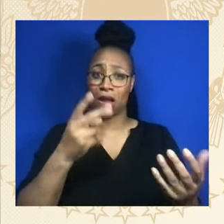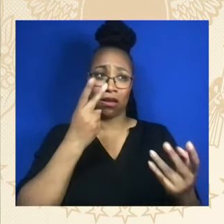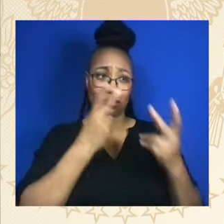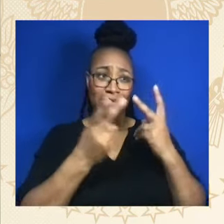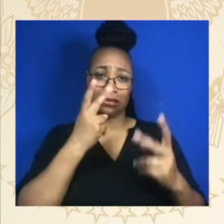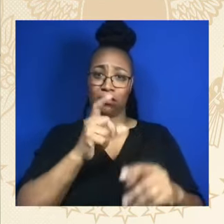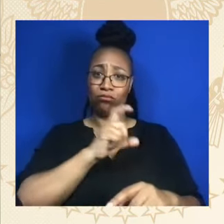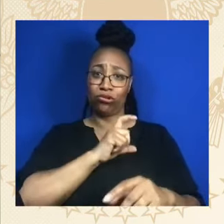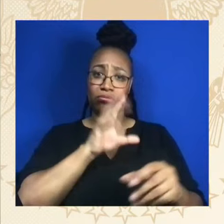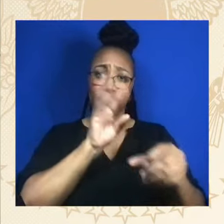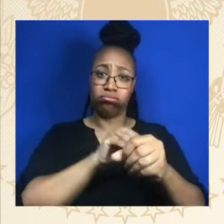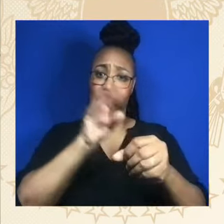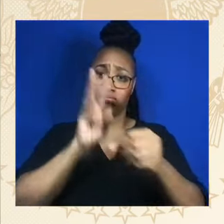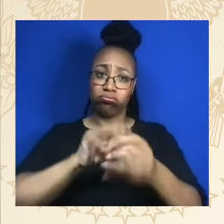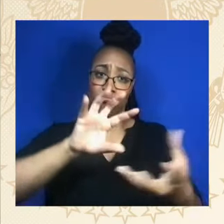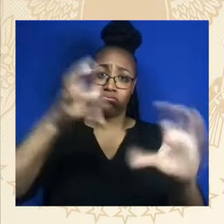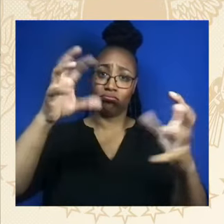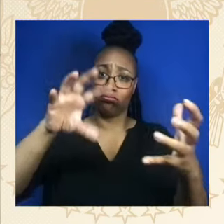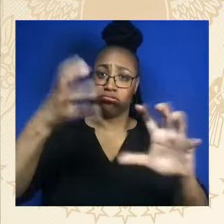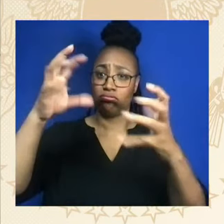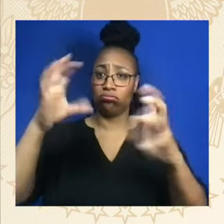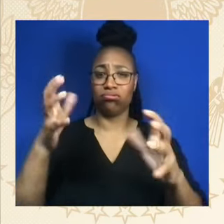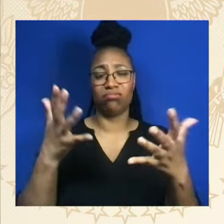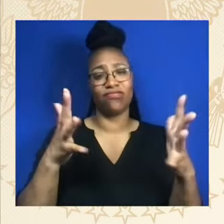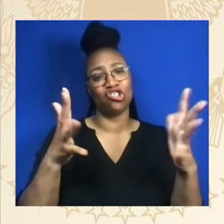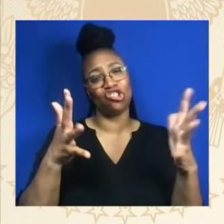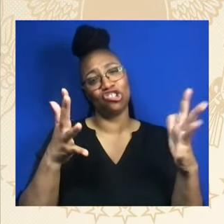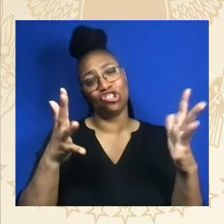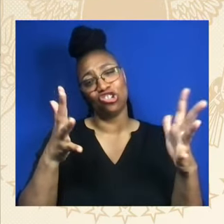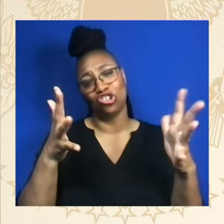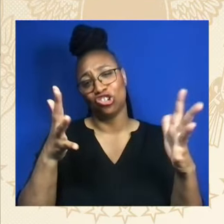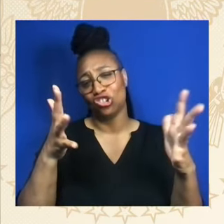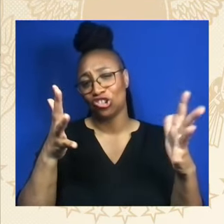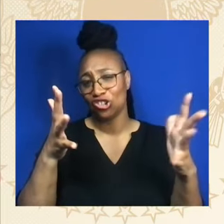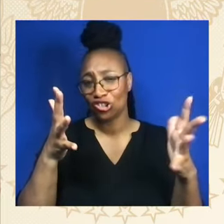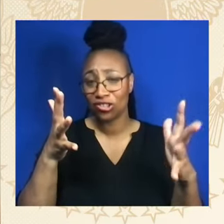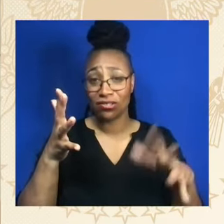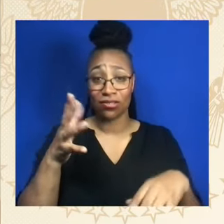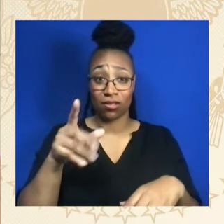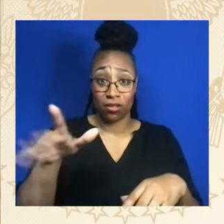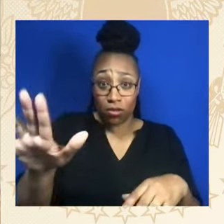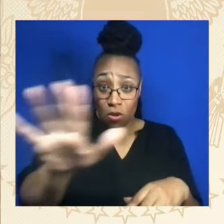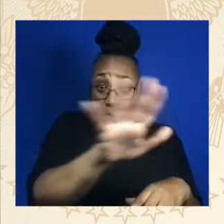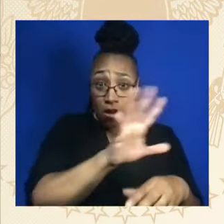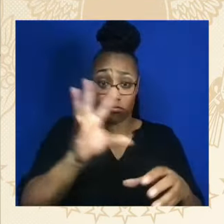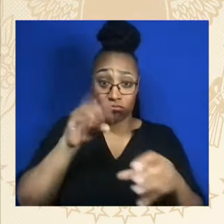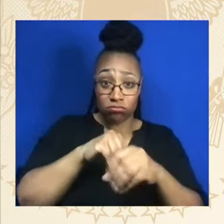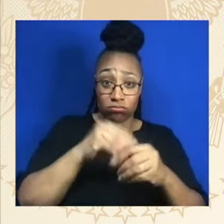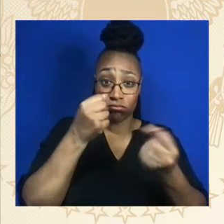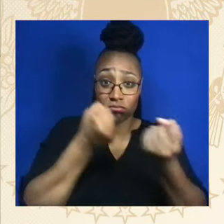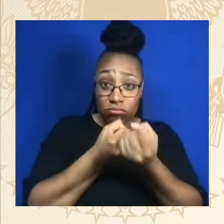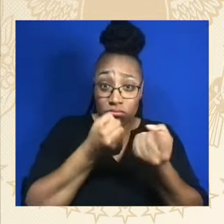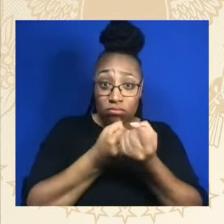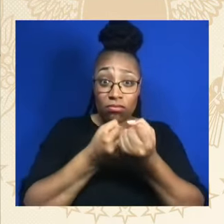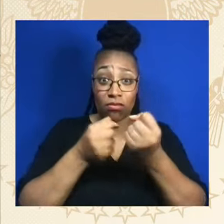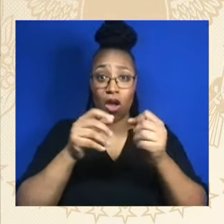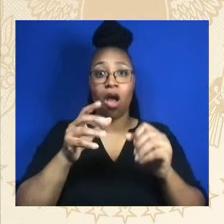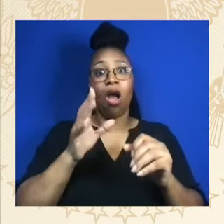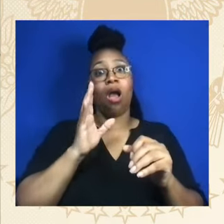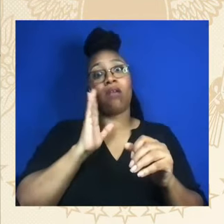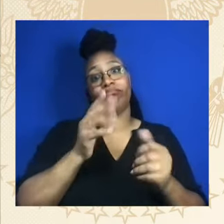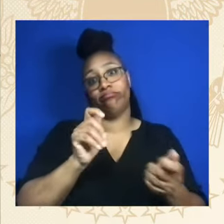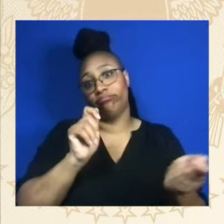With your help, I signed the first major gun safety legislation in nearly 30 years. And guess what? I'll say it again.